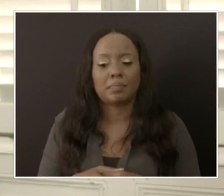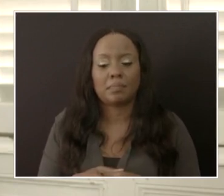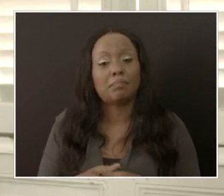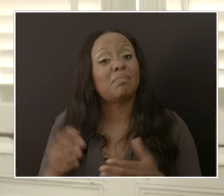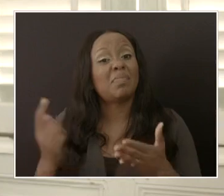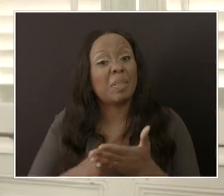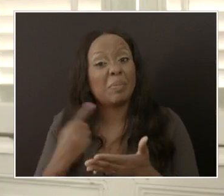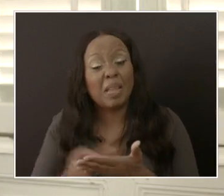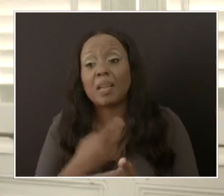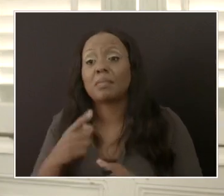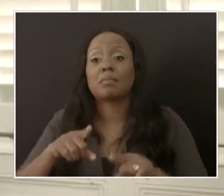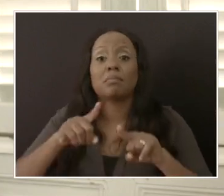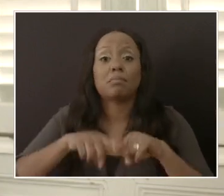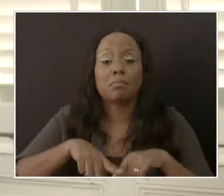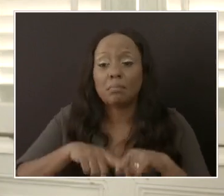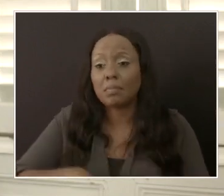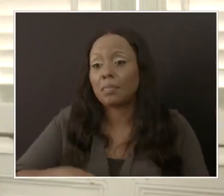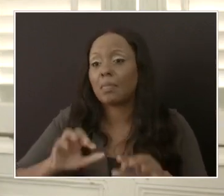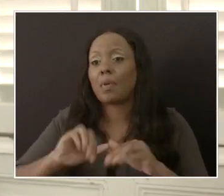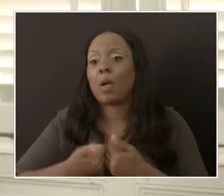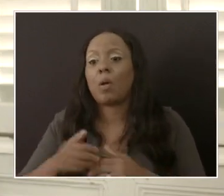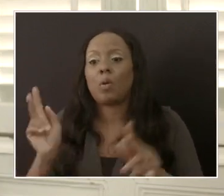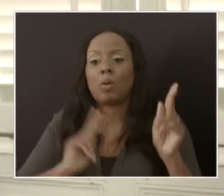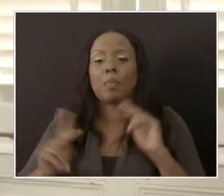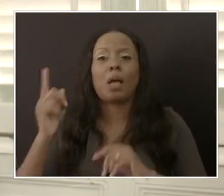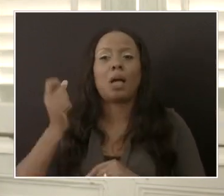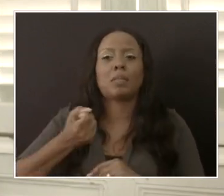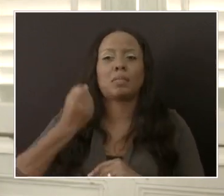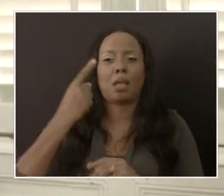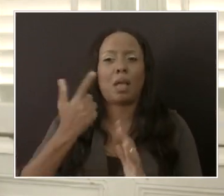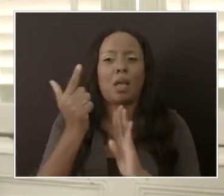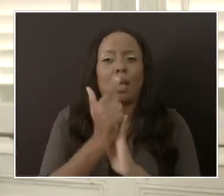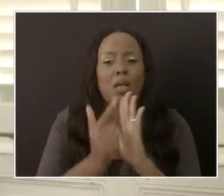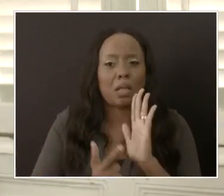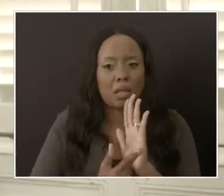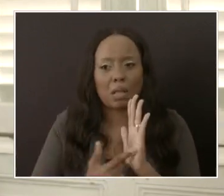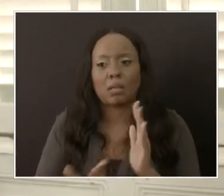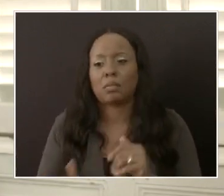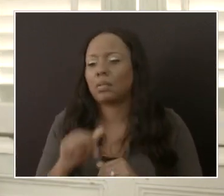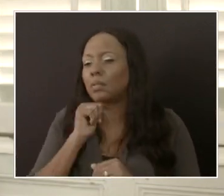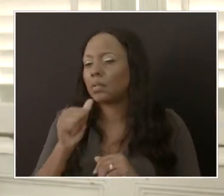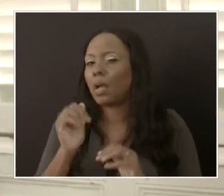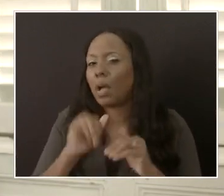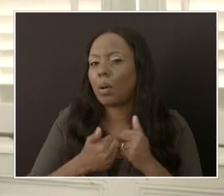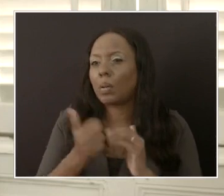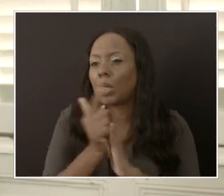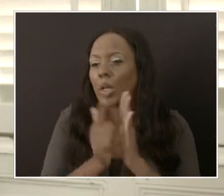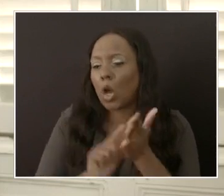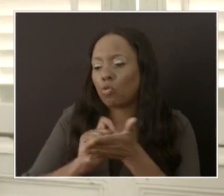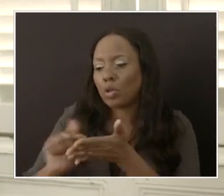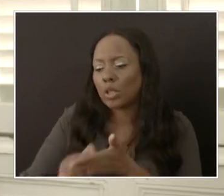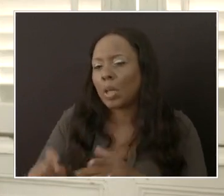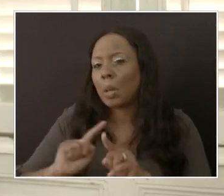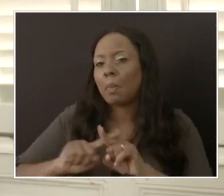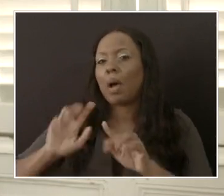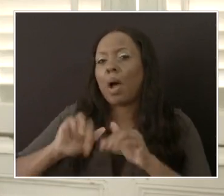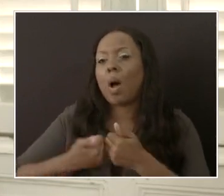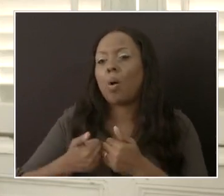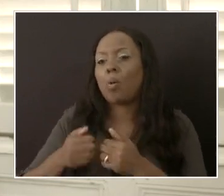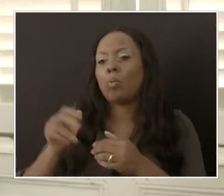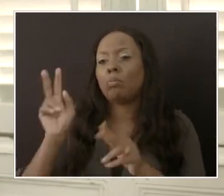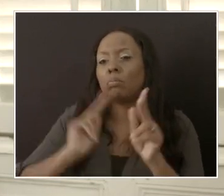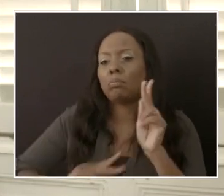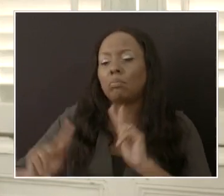in terms of how people see the law, not how the law is written, but how people see the law. So what we like to do